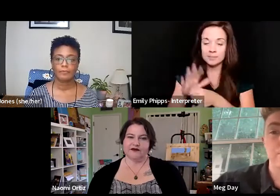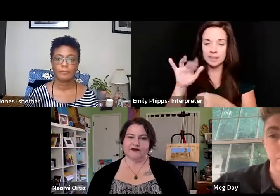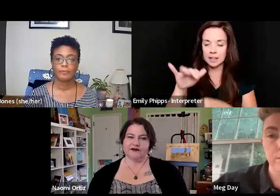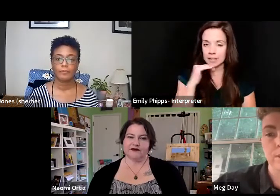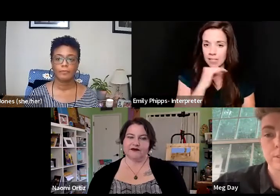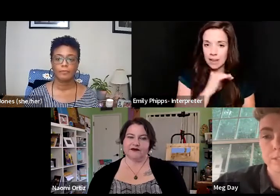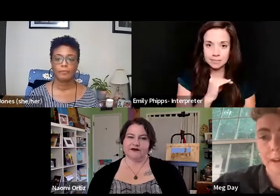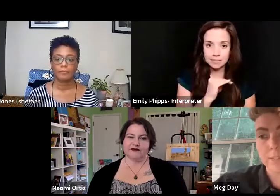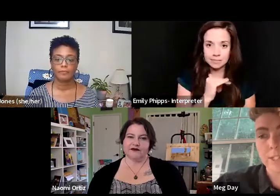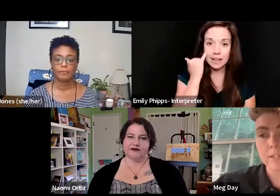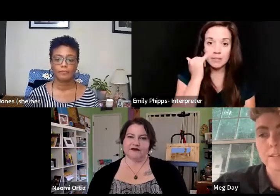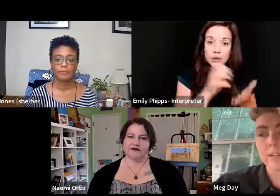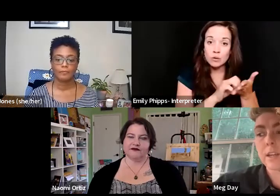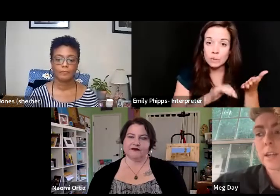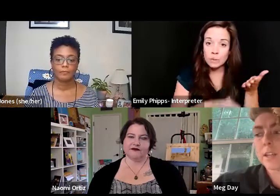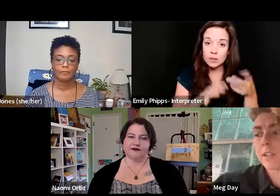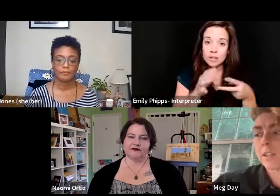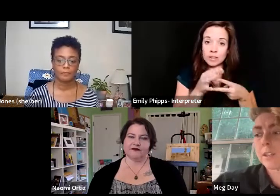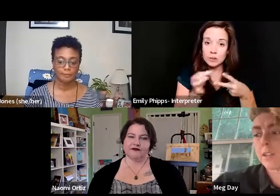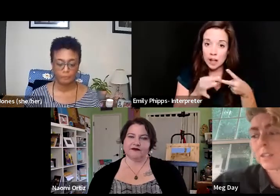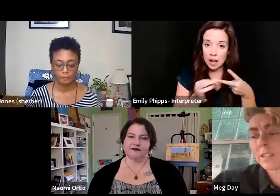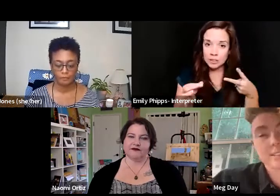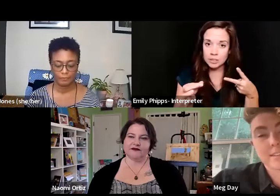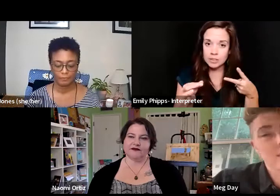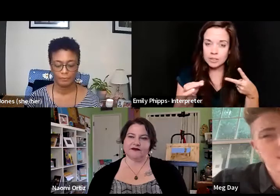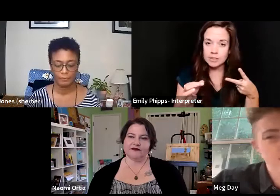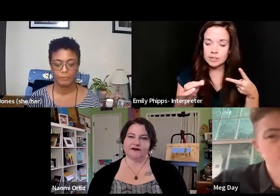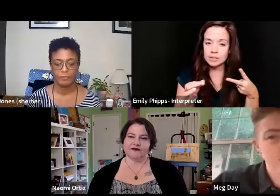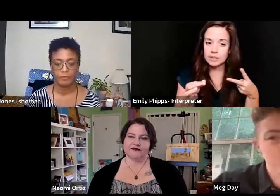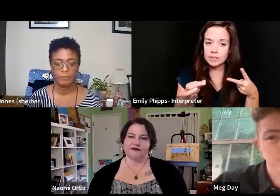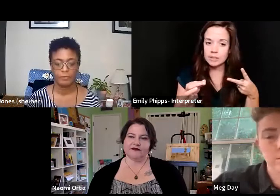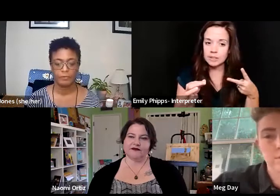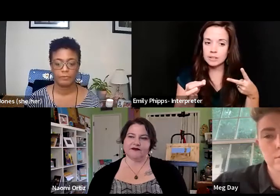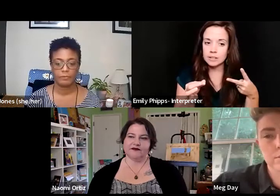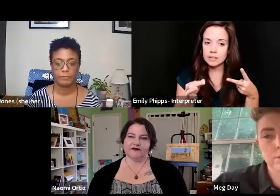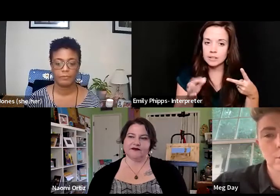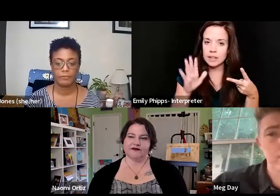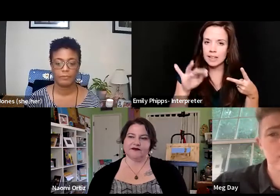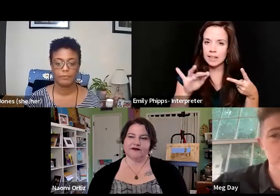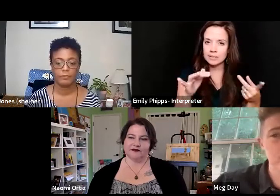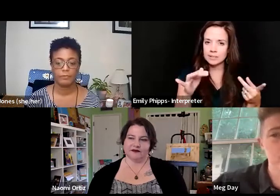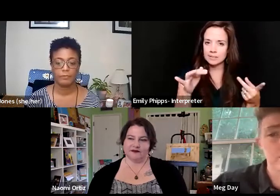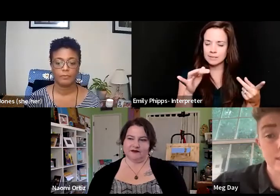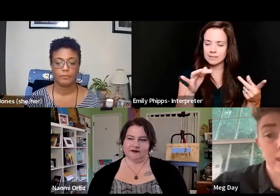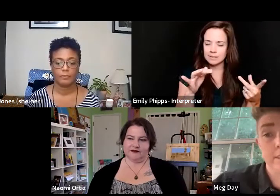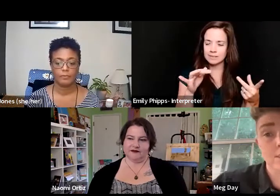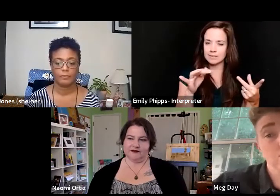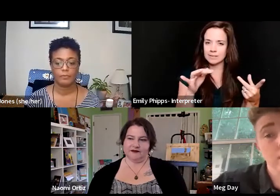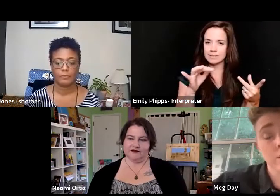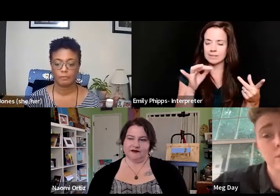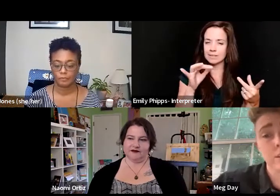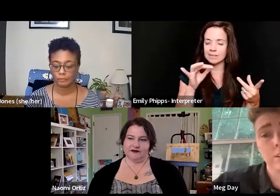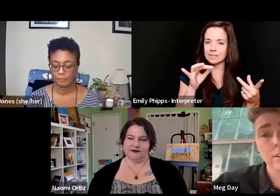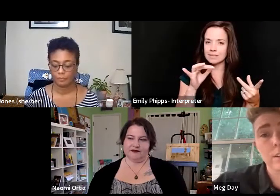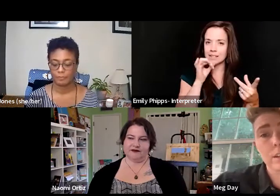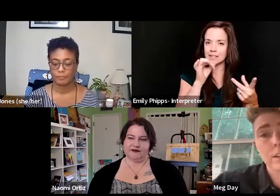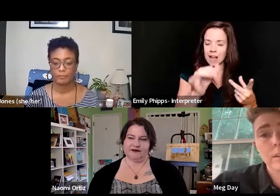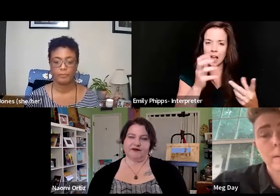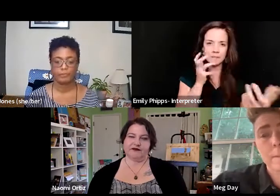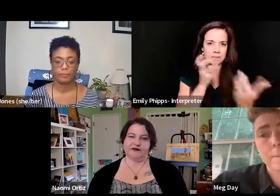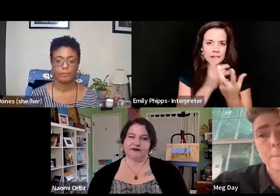If you're removing those options, you, you, that's antithetical to what it is that you say that you're after.